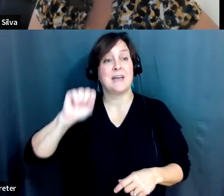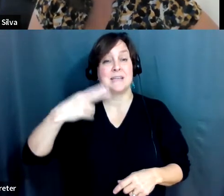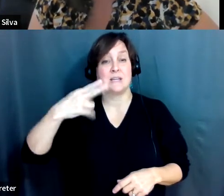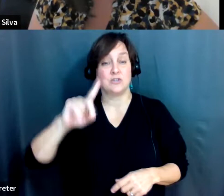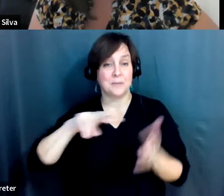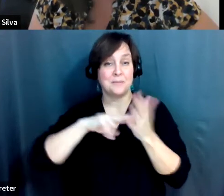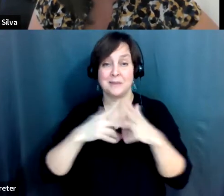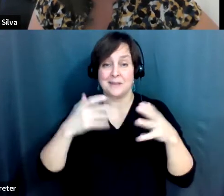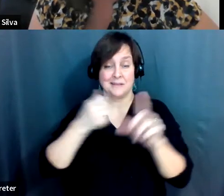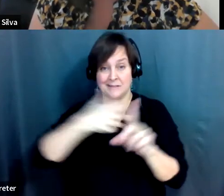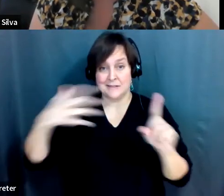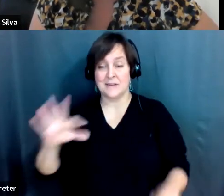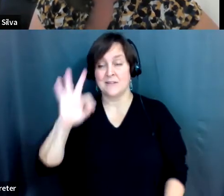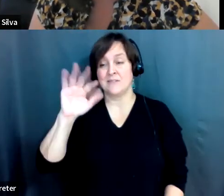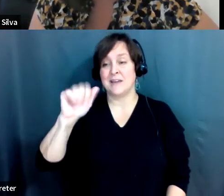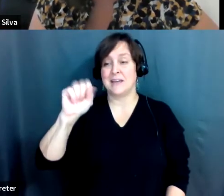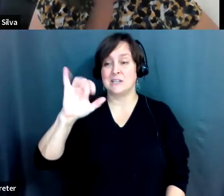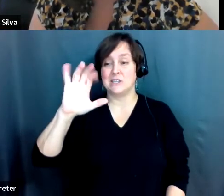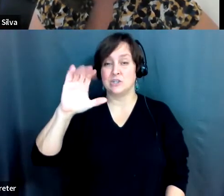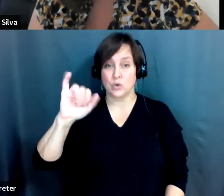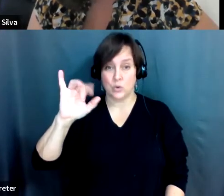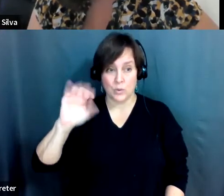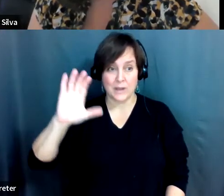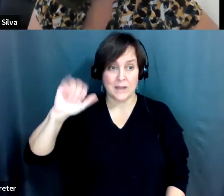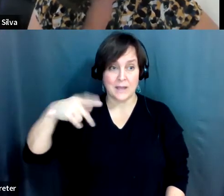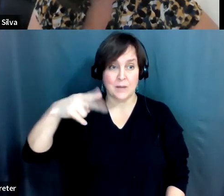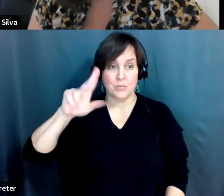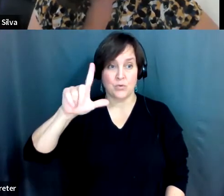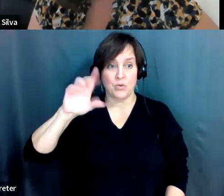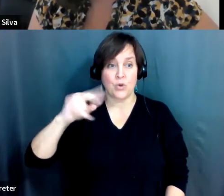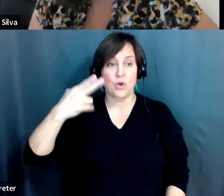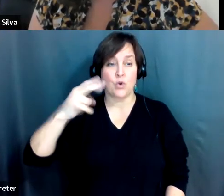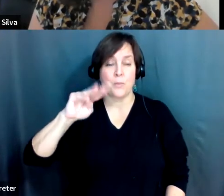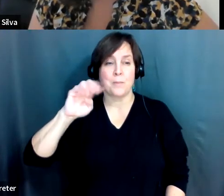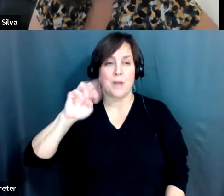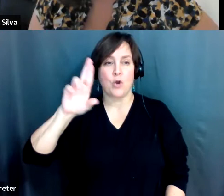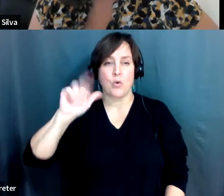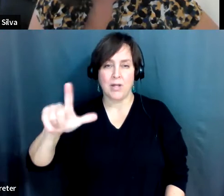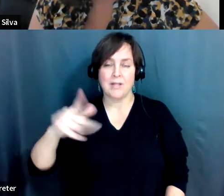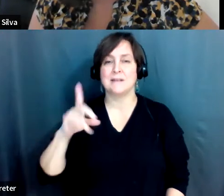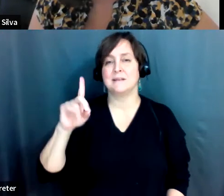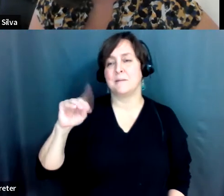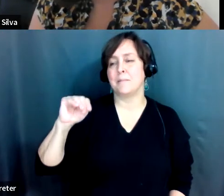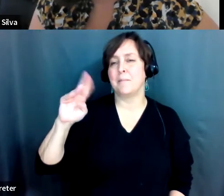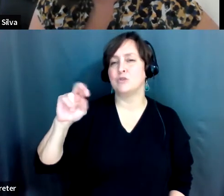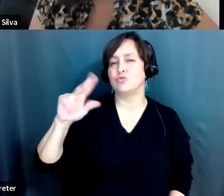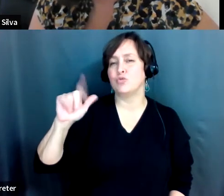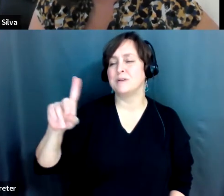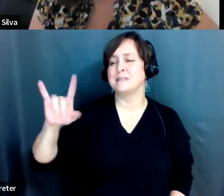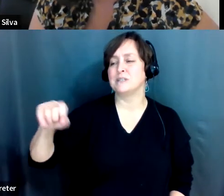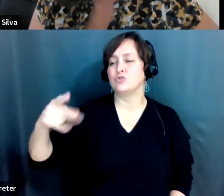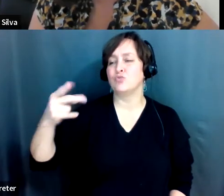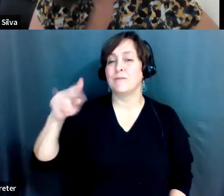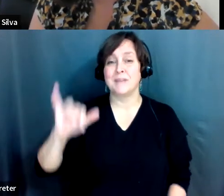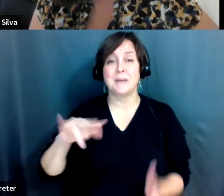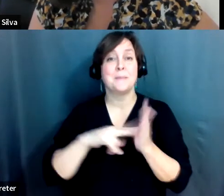fasciocapulohumeral dystrophy, is a slowly progressive condition which results in the weakening of muscles